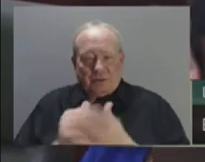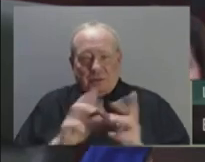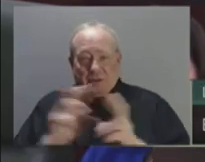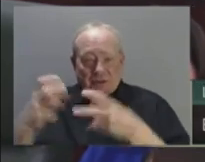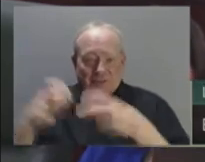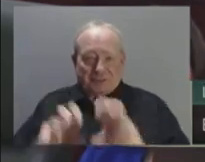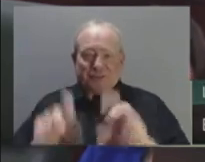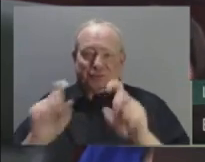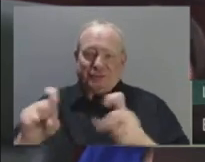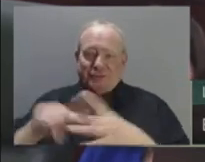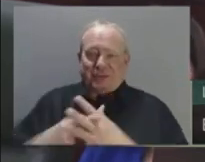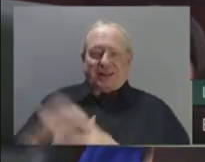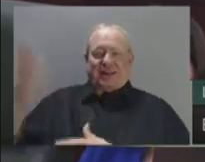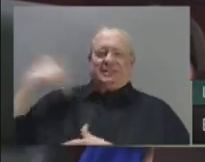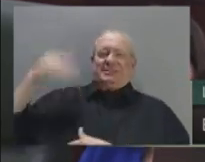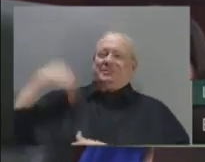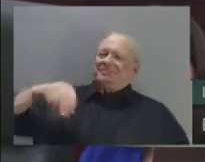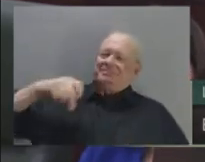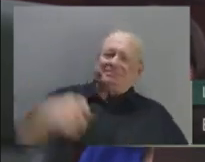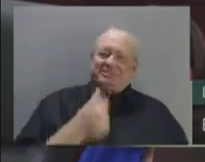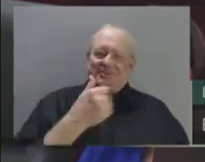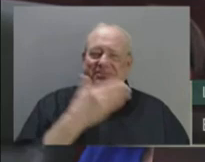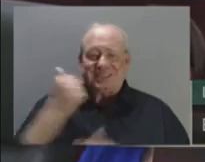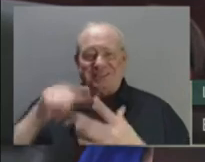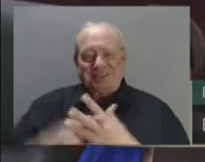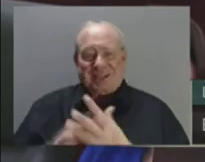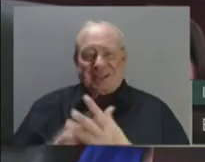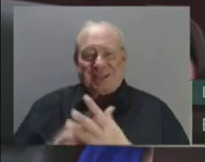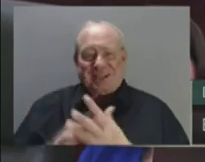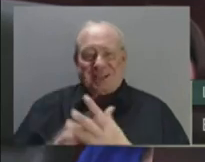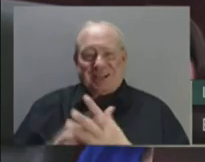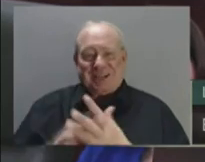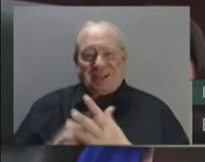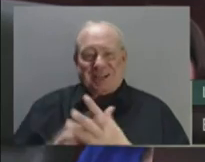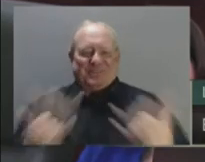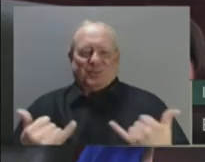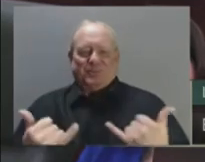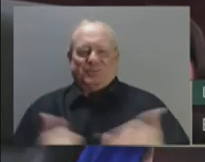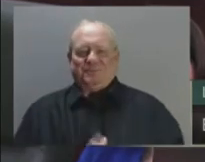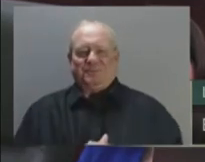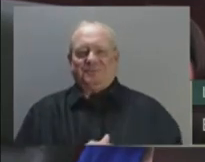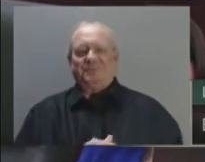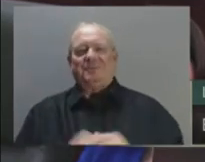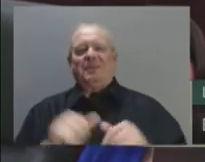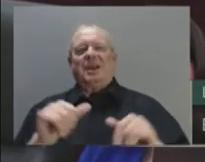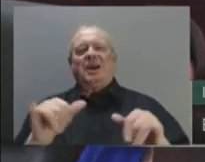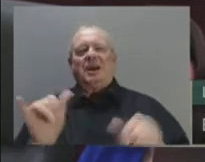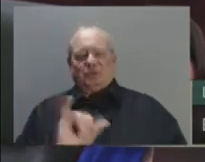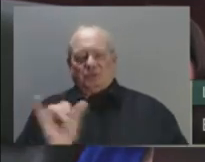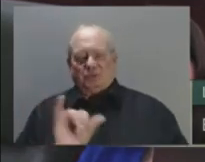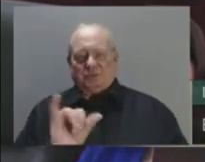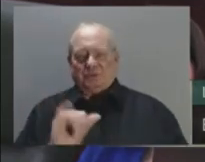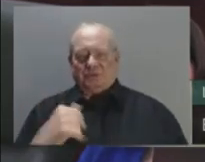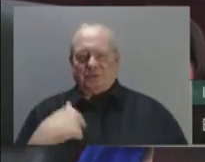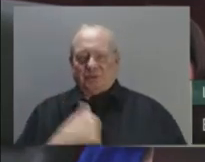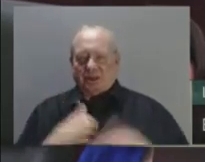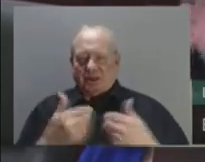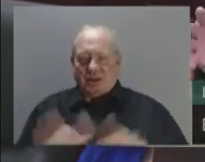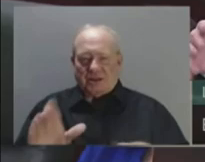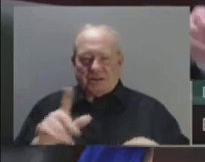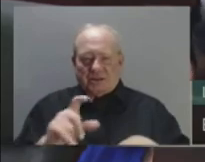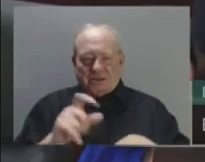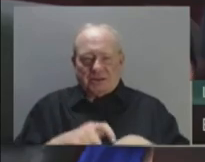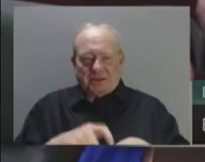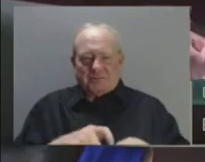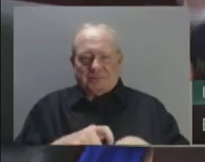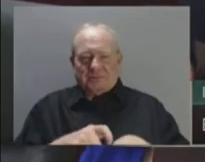And speaking of today, to make up for lost time, we will immediately invest an additional $2 billion into the